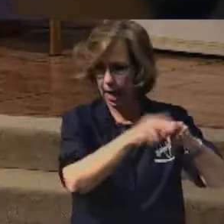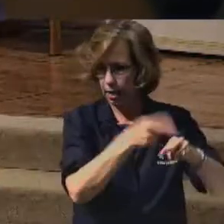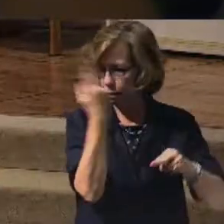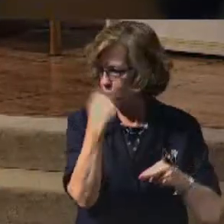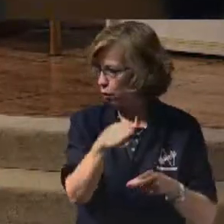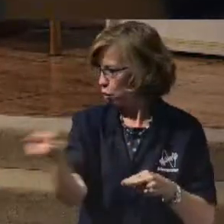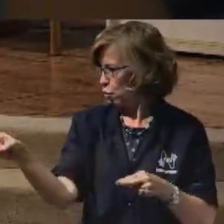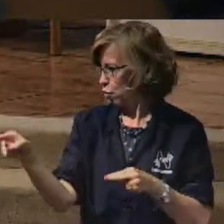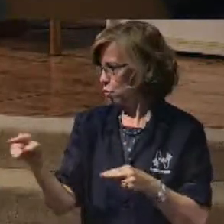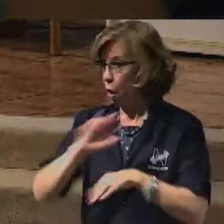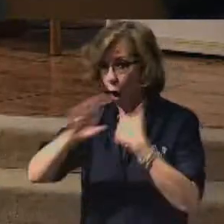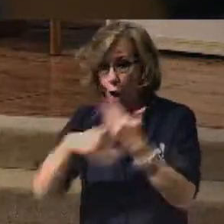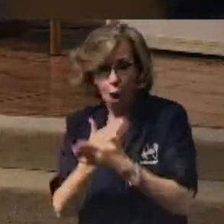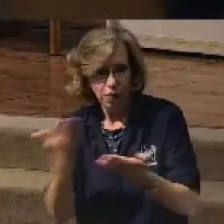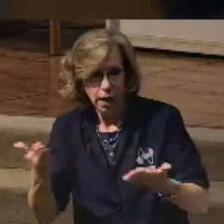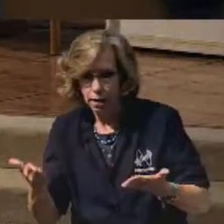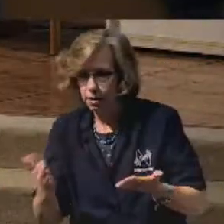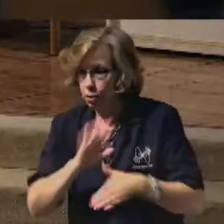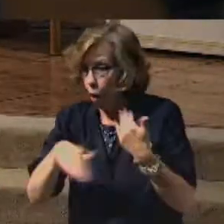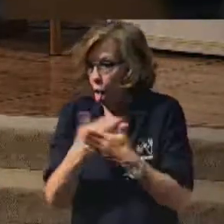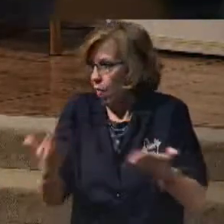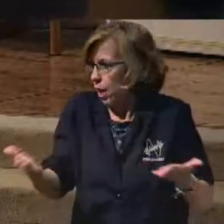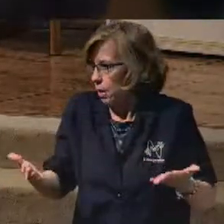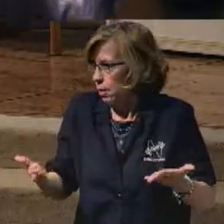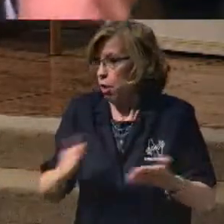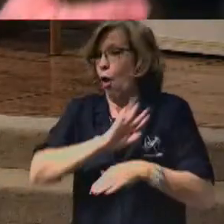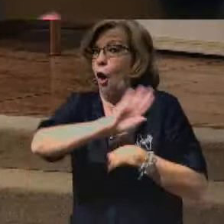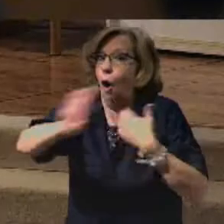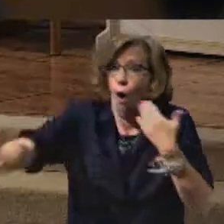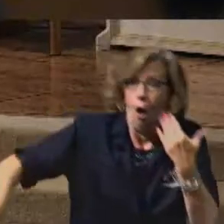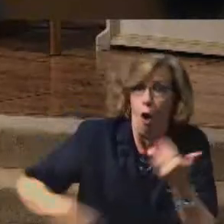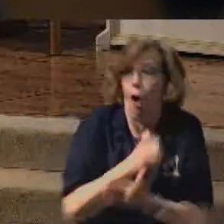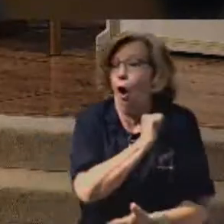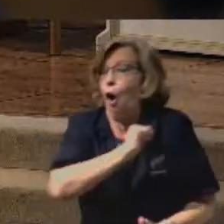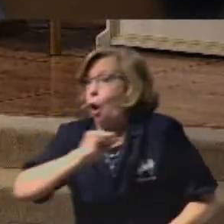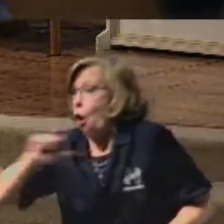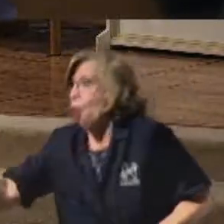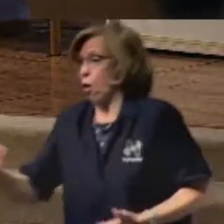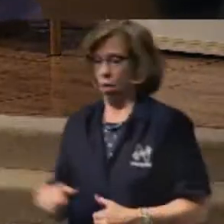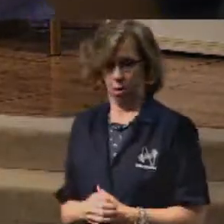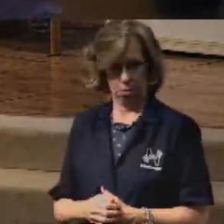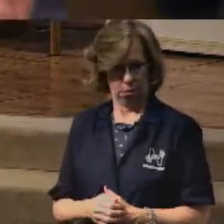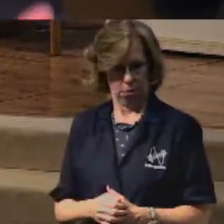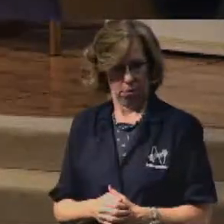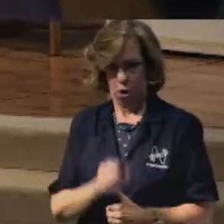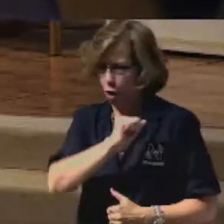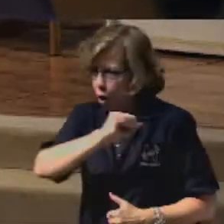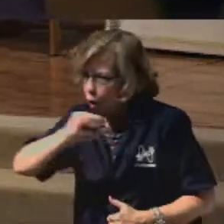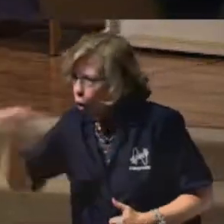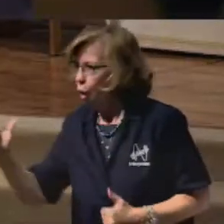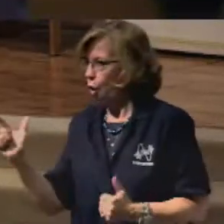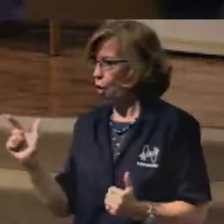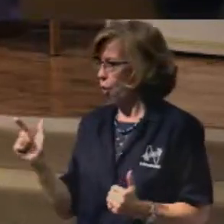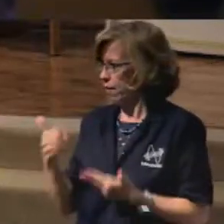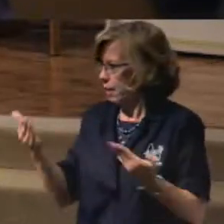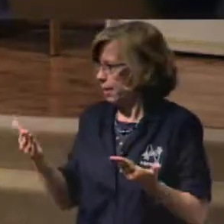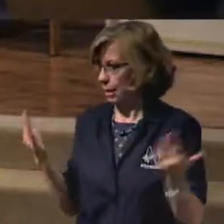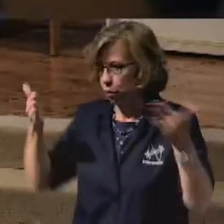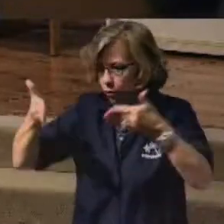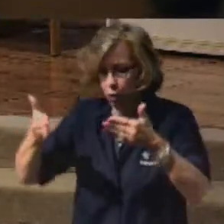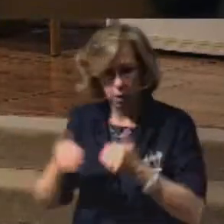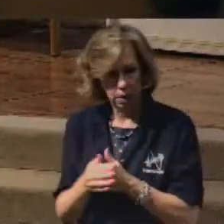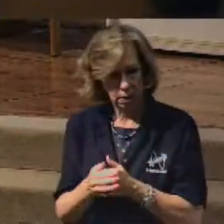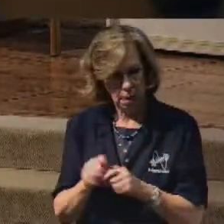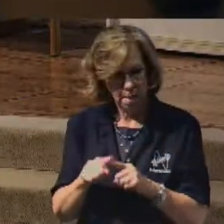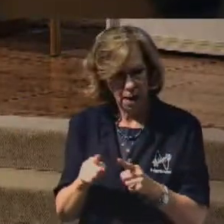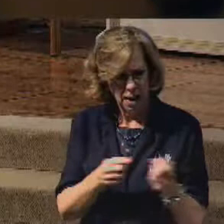All these things. All these things. All these things. We focus on all these things. But a